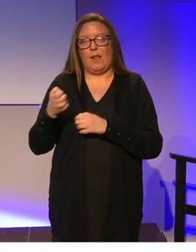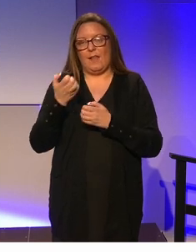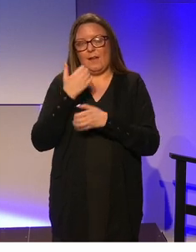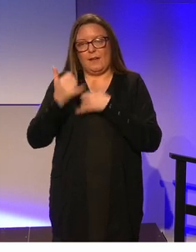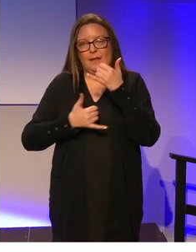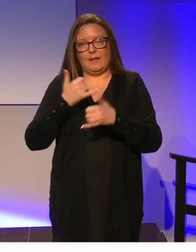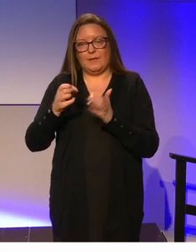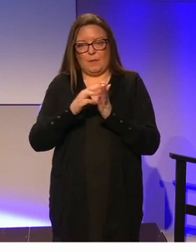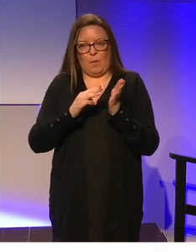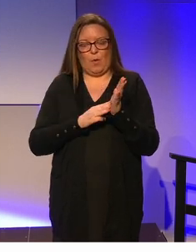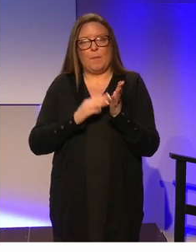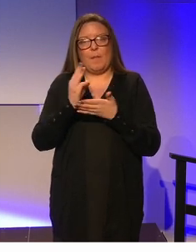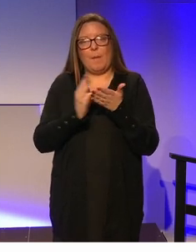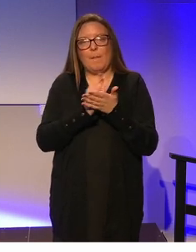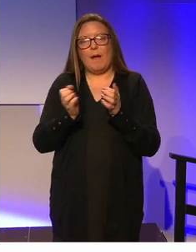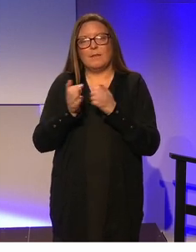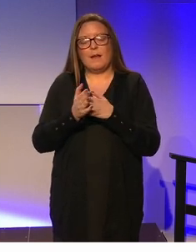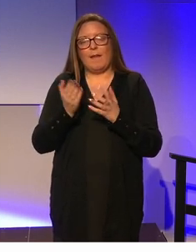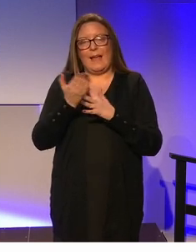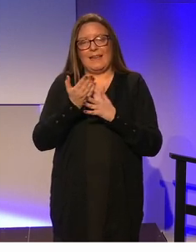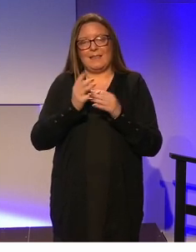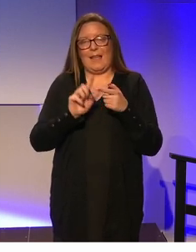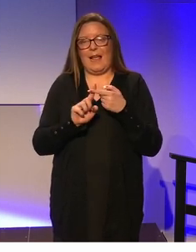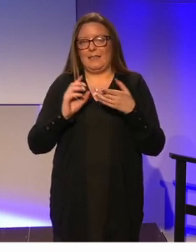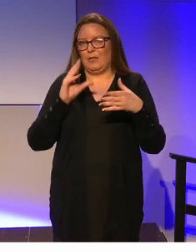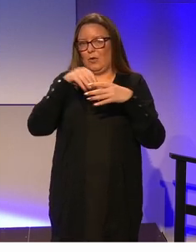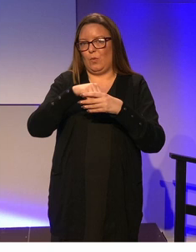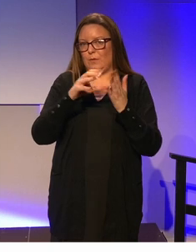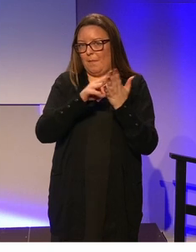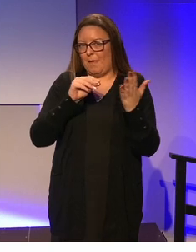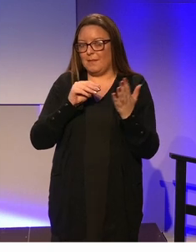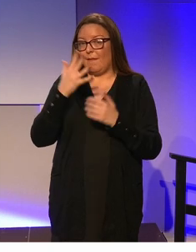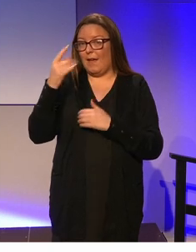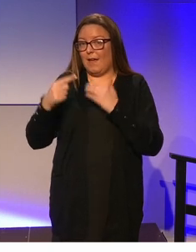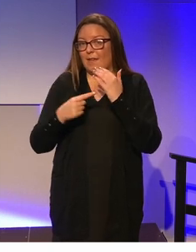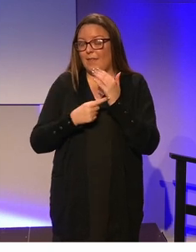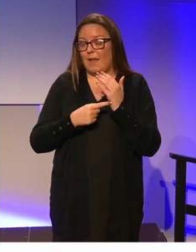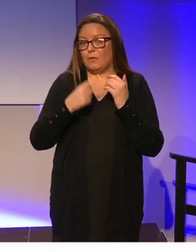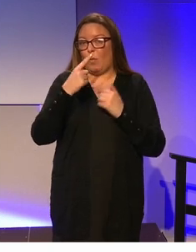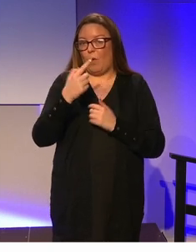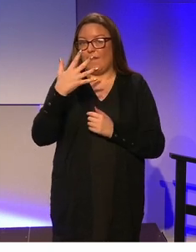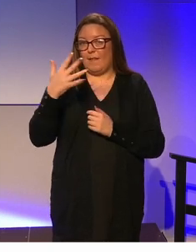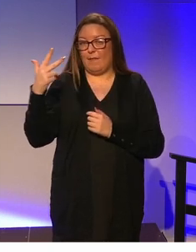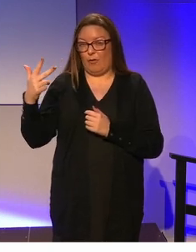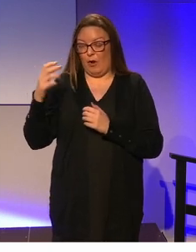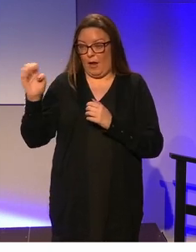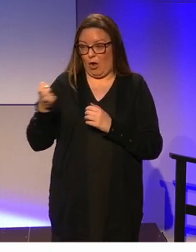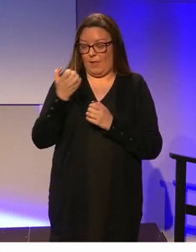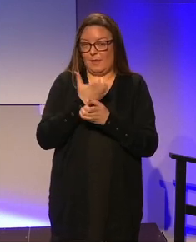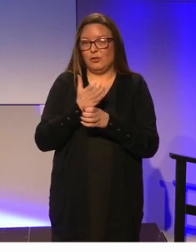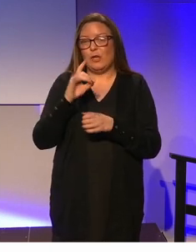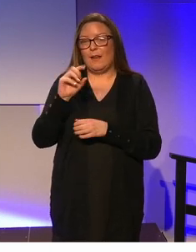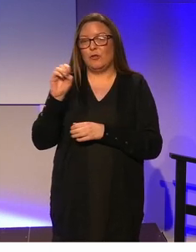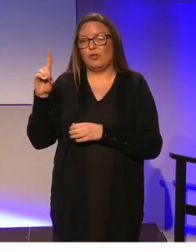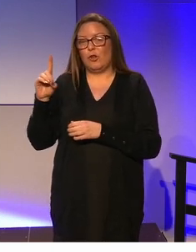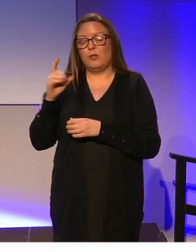which was part of the access and inclusion model. And at this point, 5,153 early childhood teachers